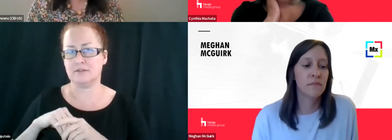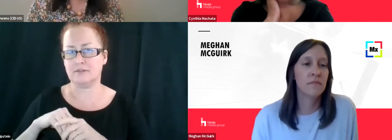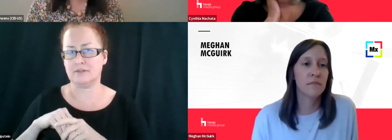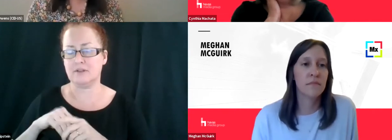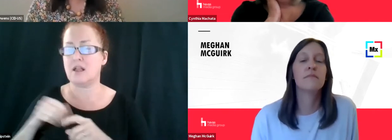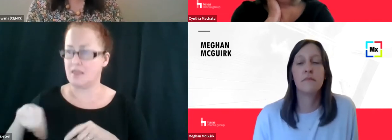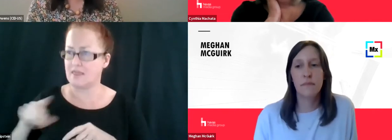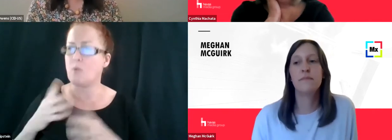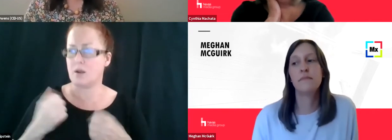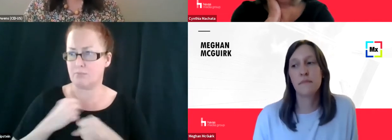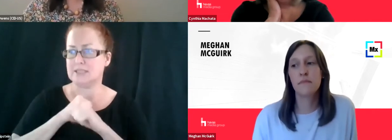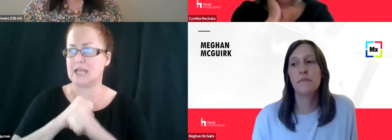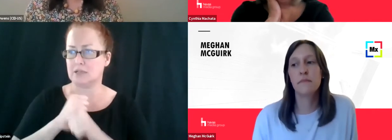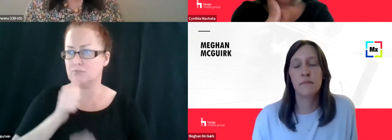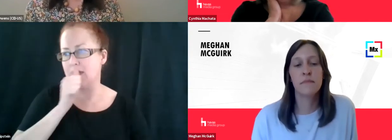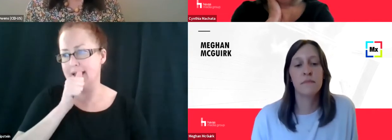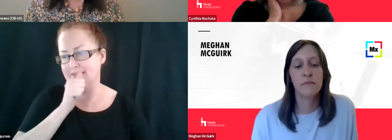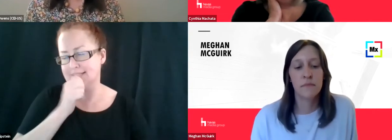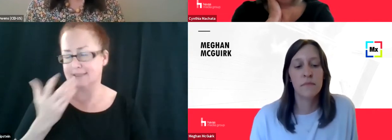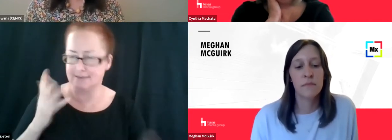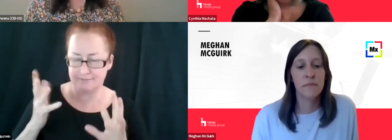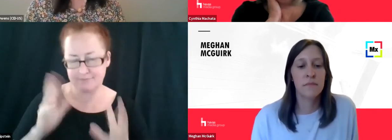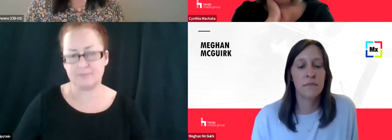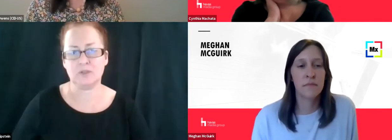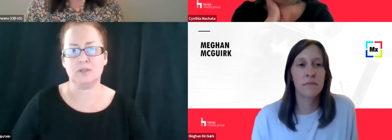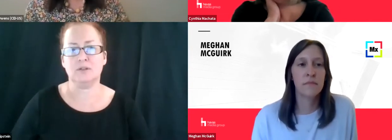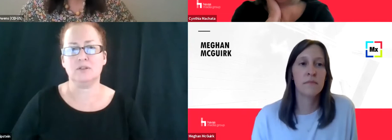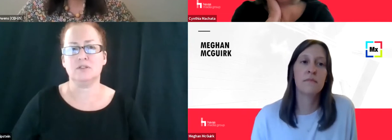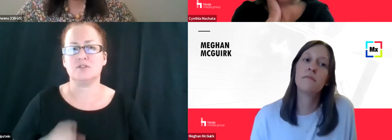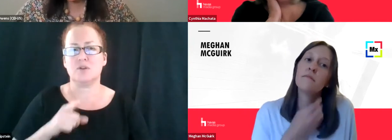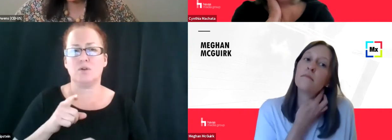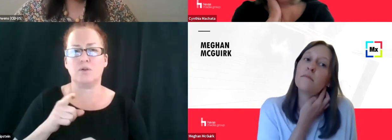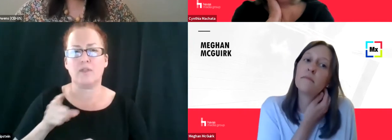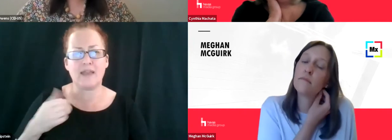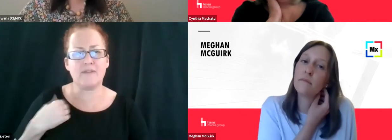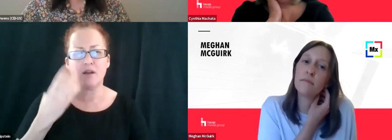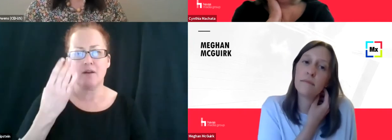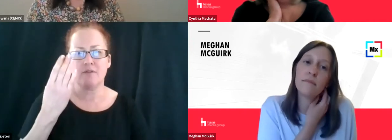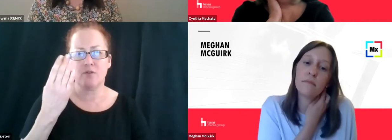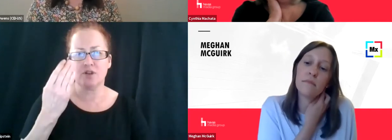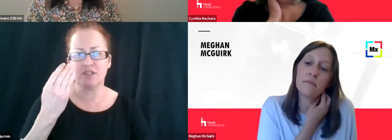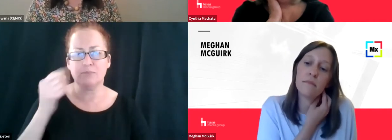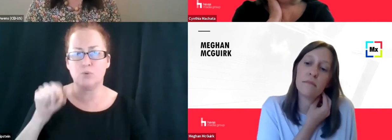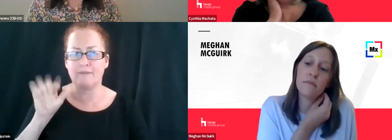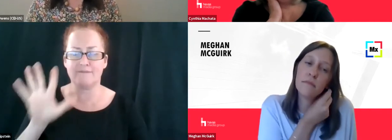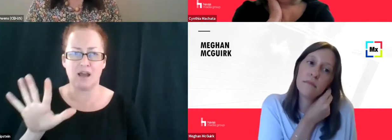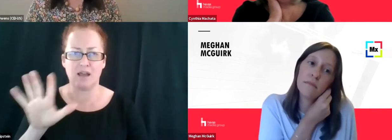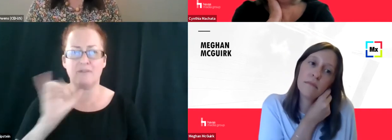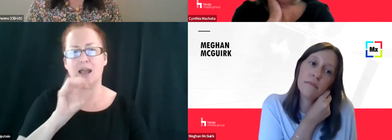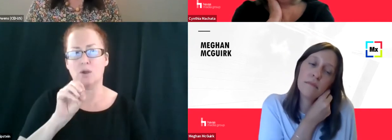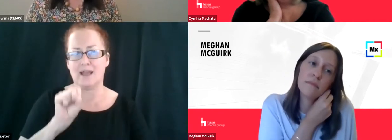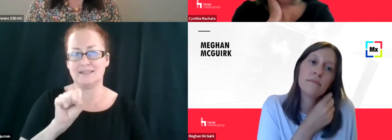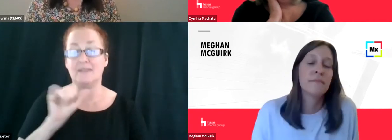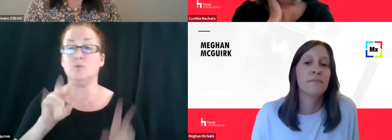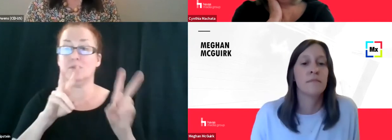protecting privacy, supposedly, uh, with 14.5, the iOS 14.5. So if you've downloaded